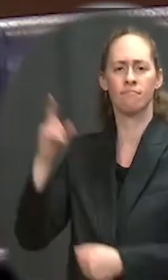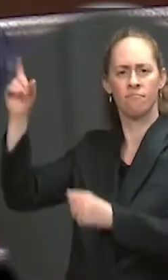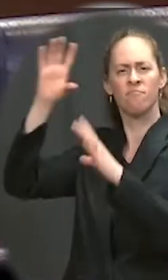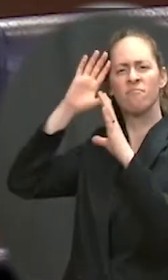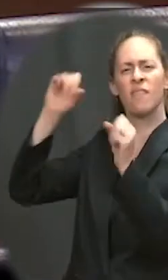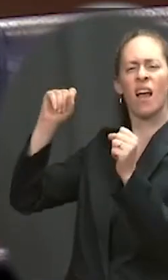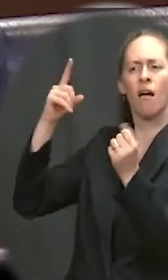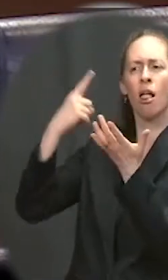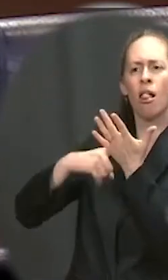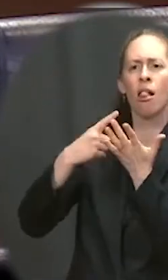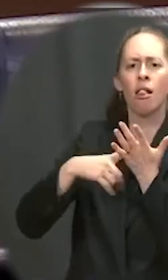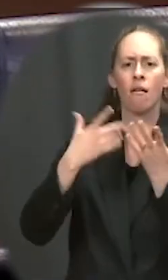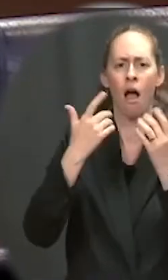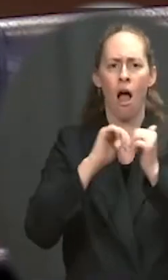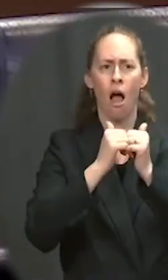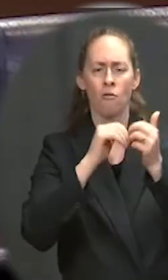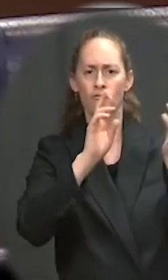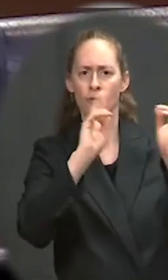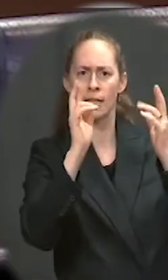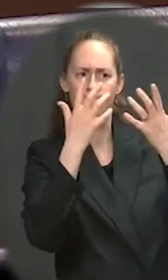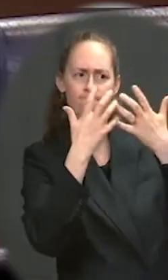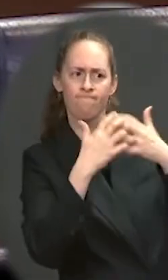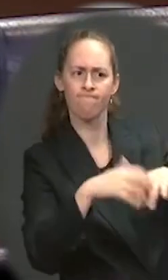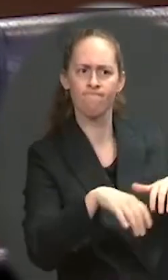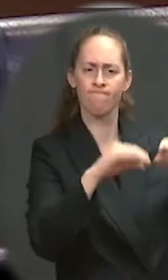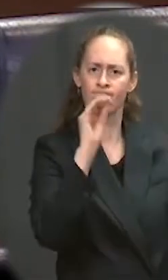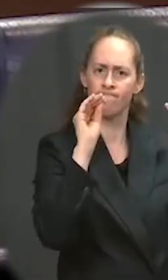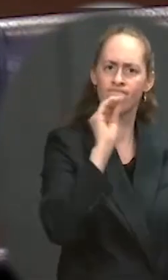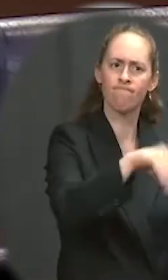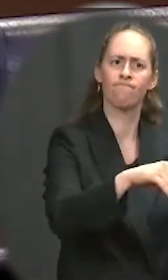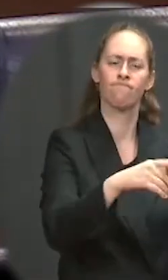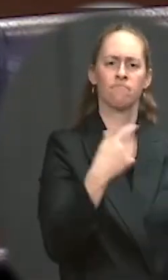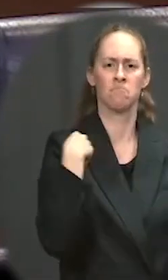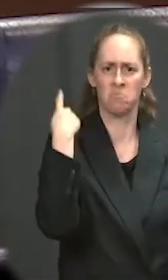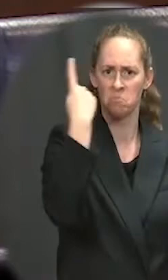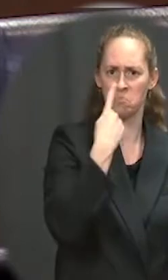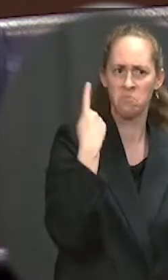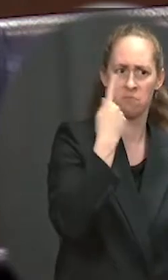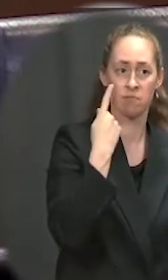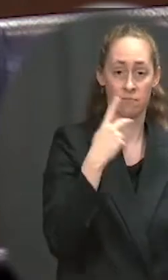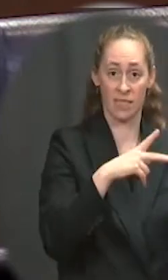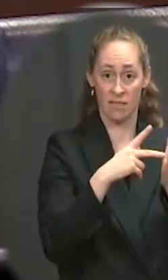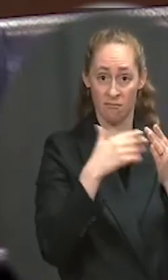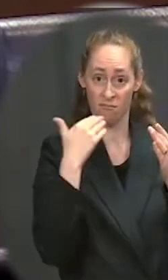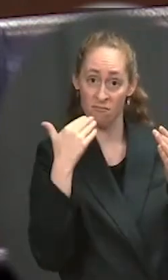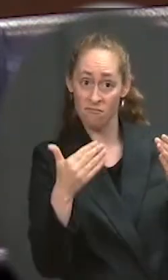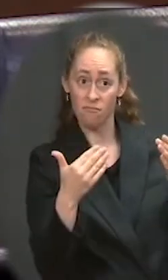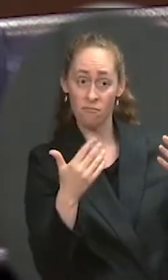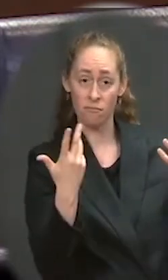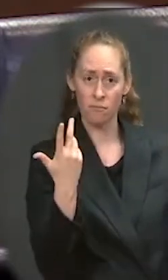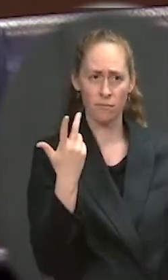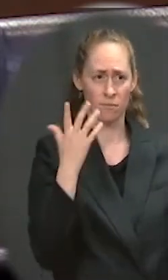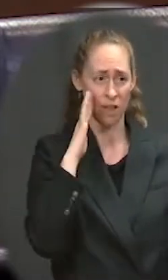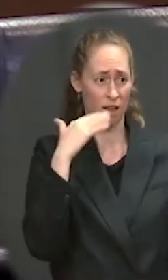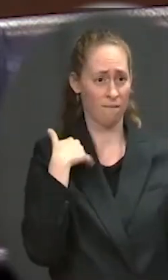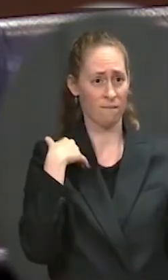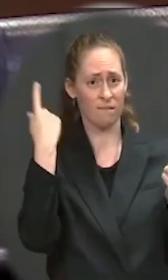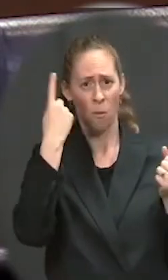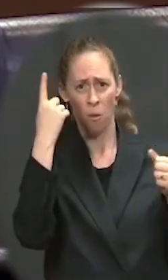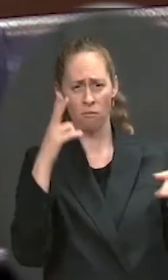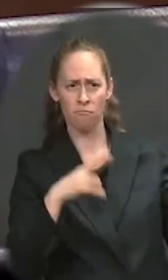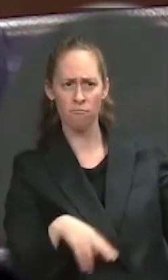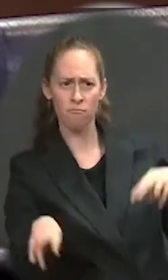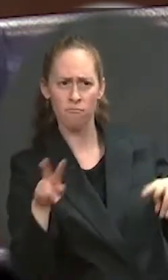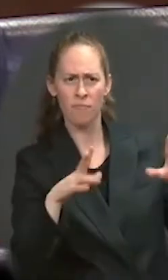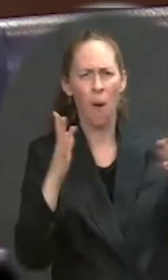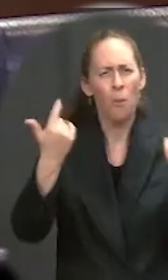oversight plans are being talked about as far as the spending and making sure it's- For the restaurant program or just